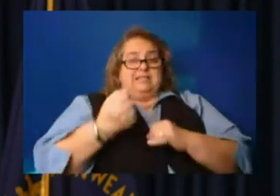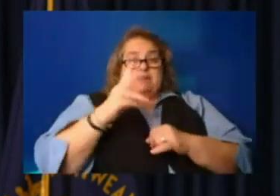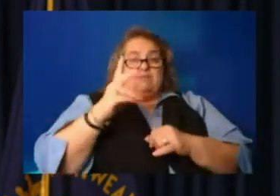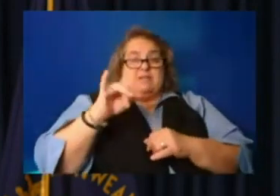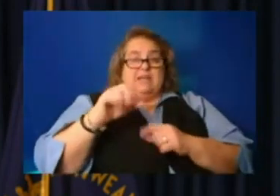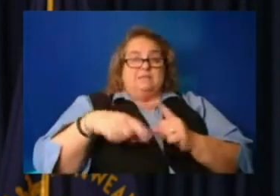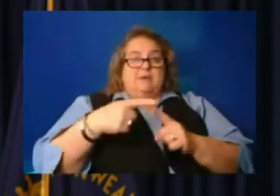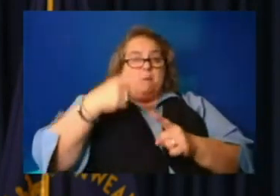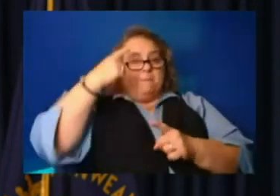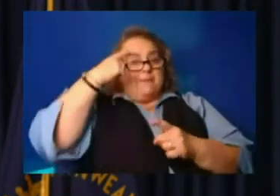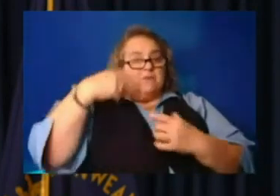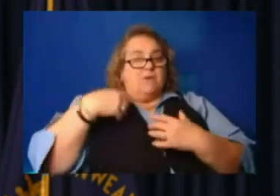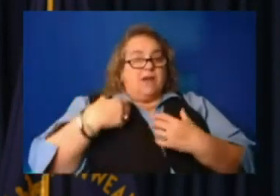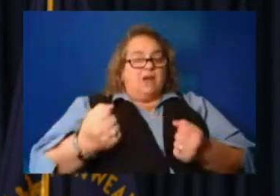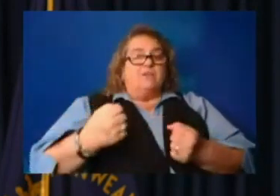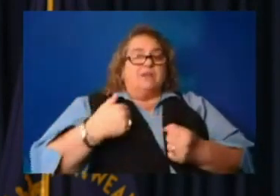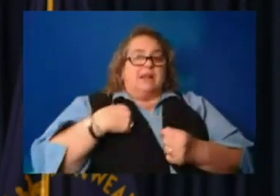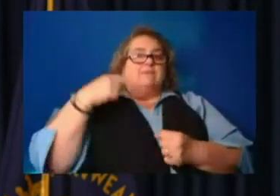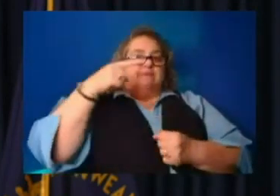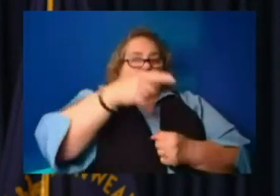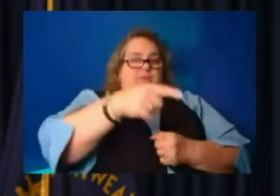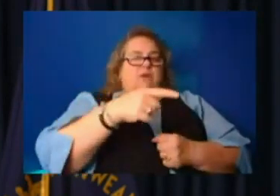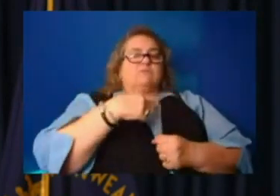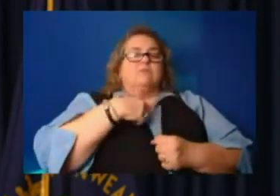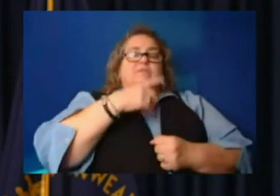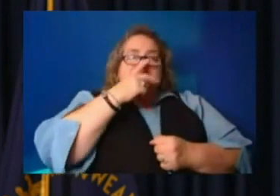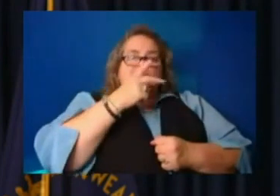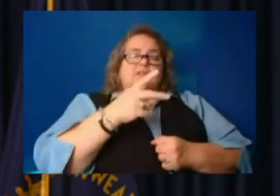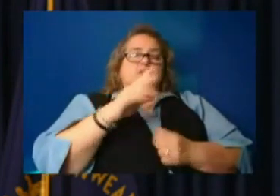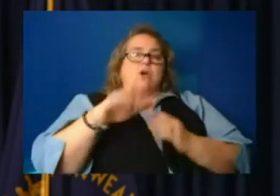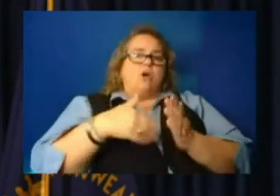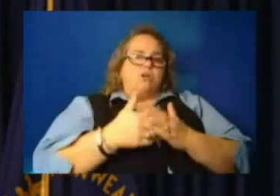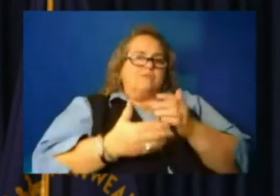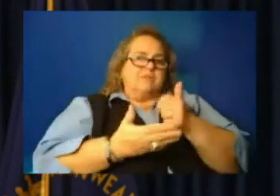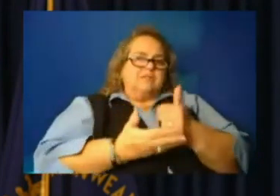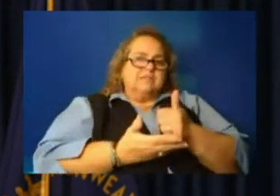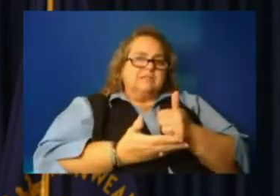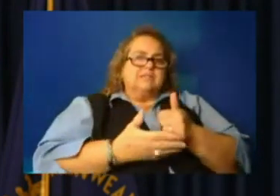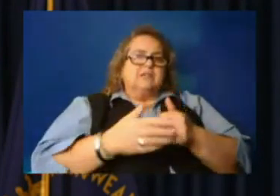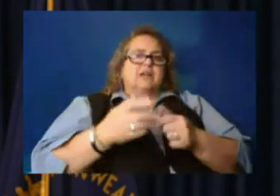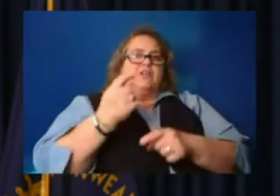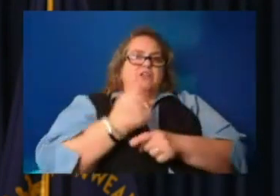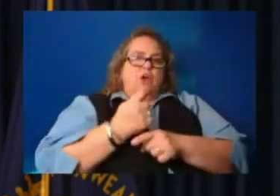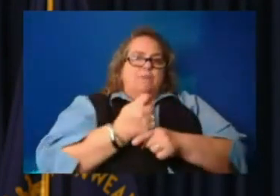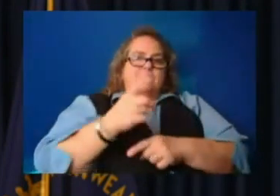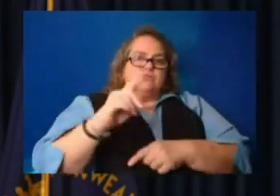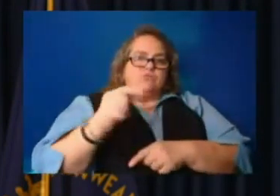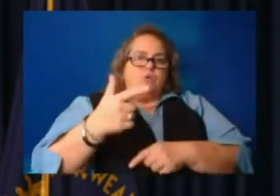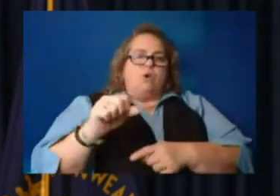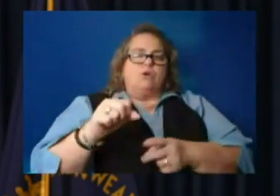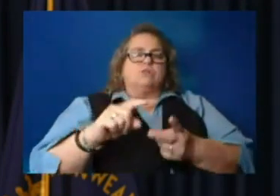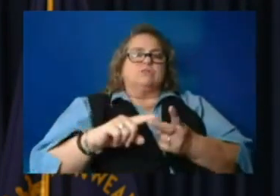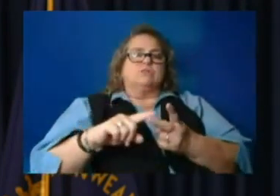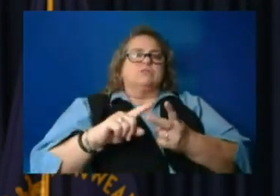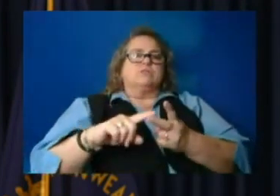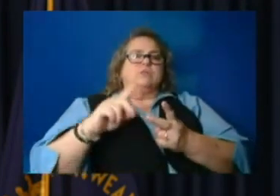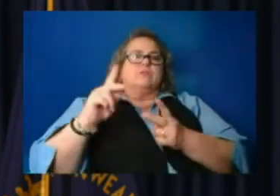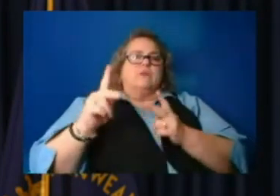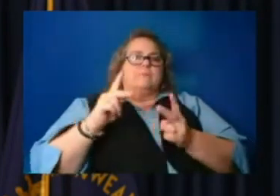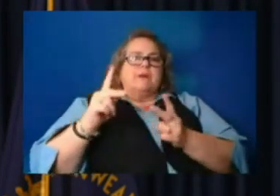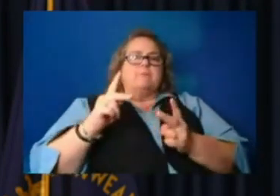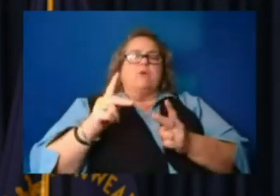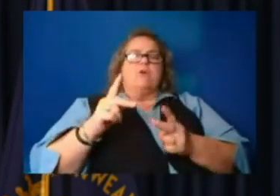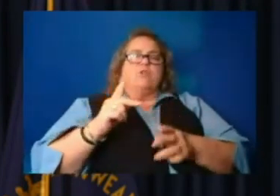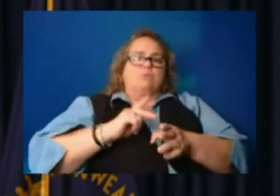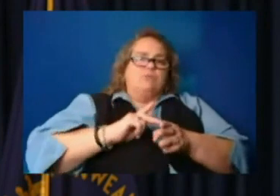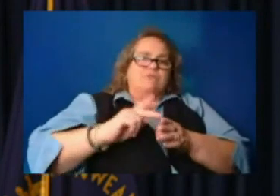being down there, we've seen all the assistance with the therapy dogs, the people, uh, the professionals that people can